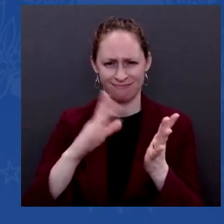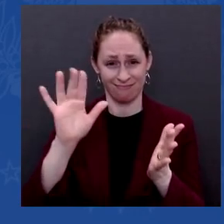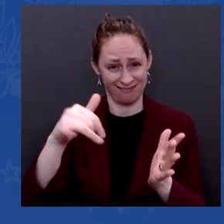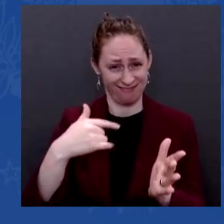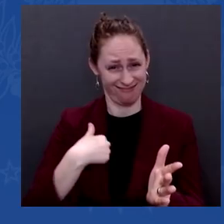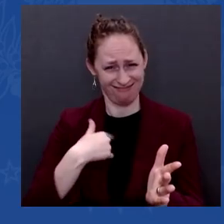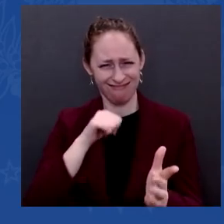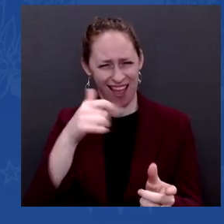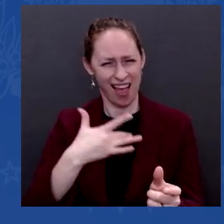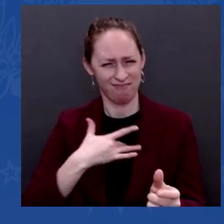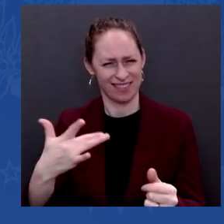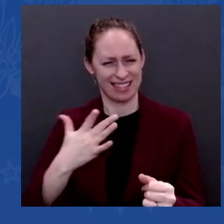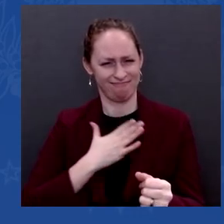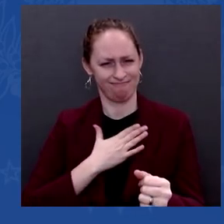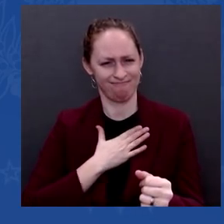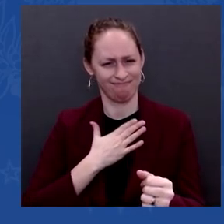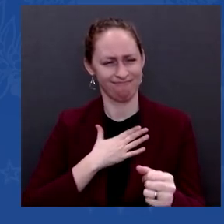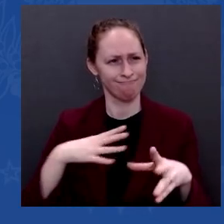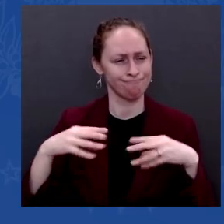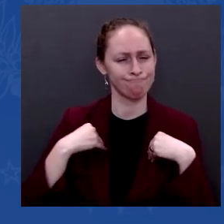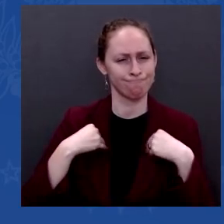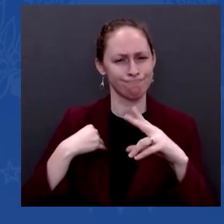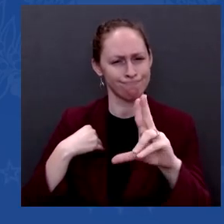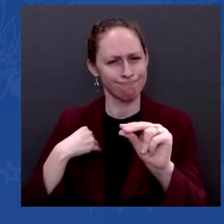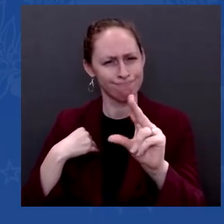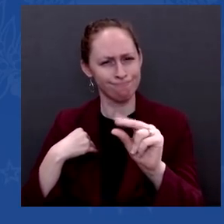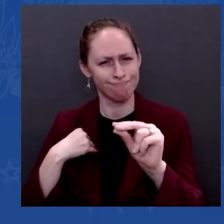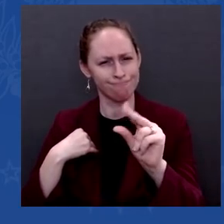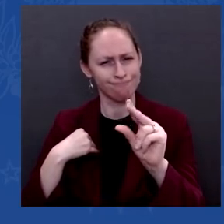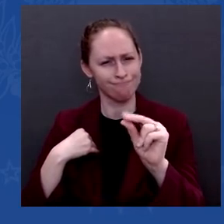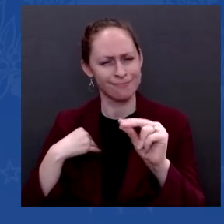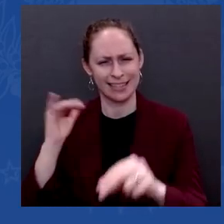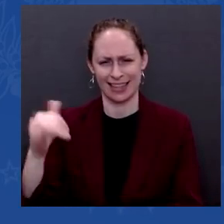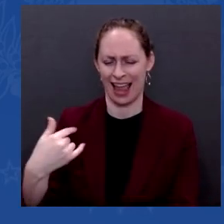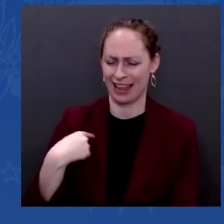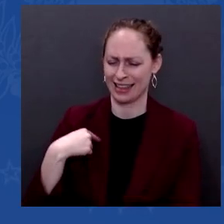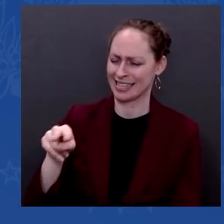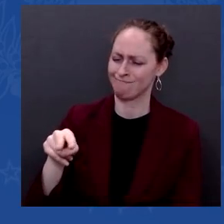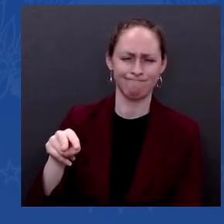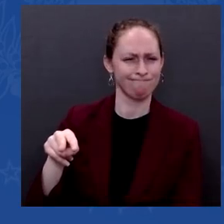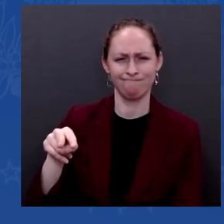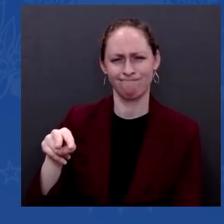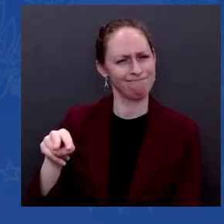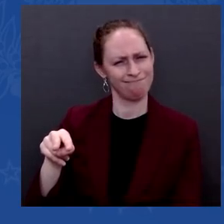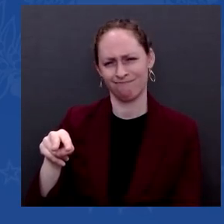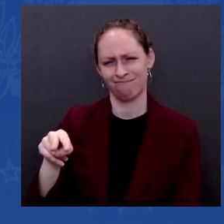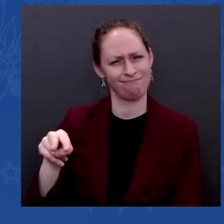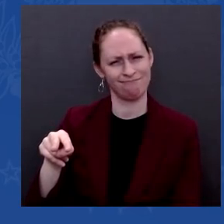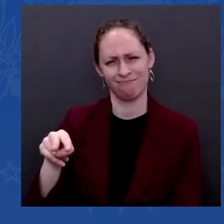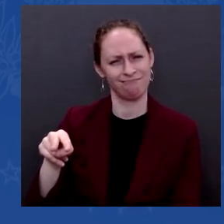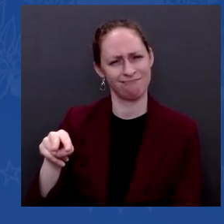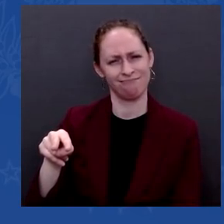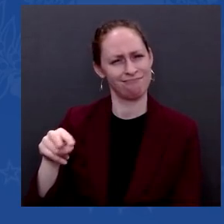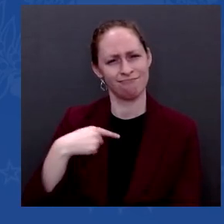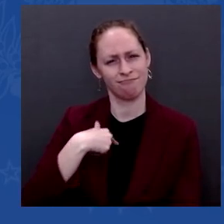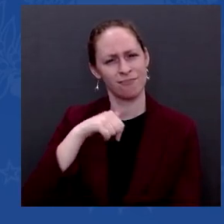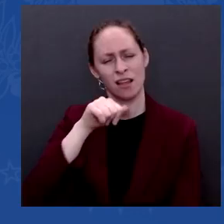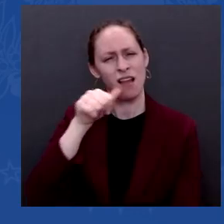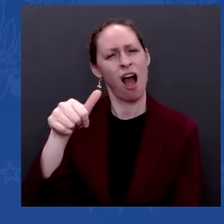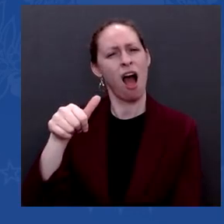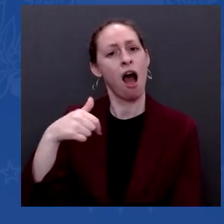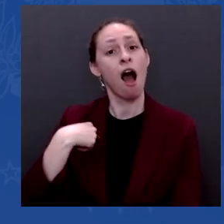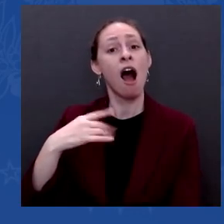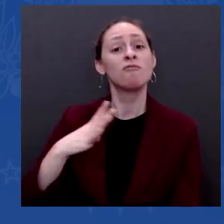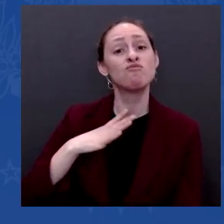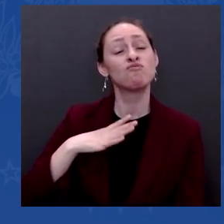they were okay with that. Then he was on to say, I said, okay, so we're not going to get stuff done if we win the White House